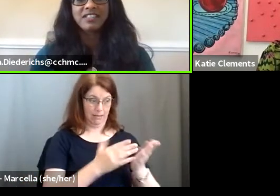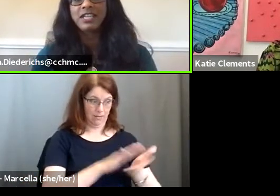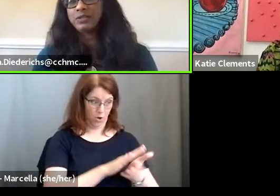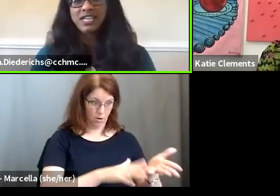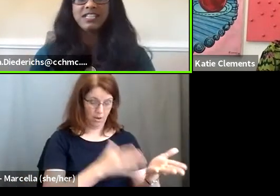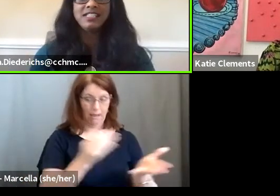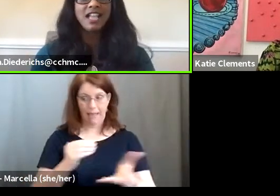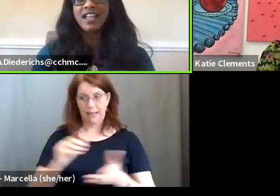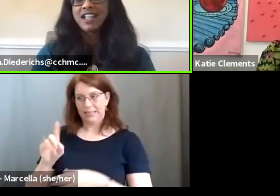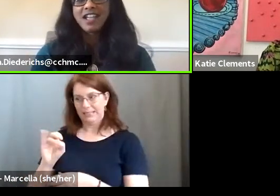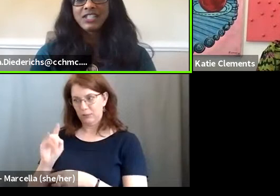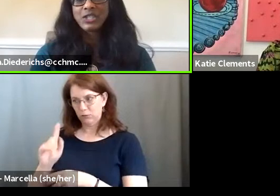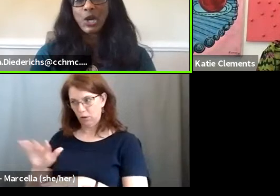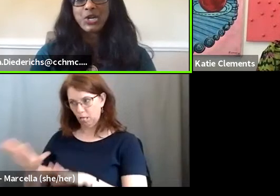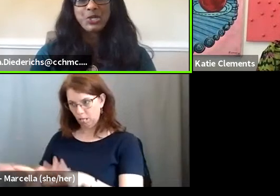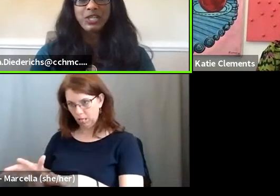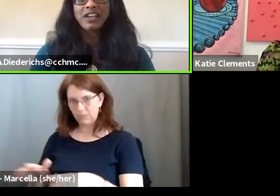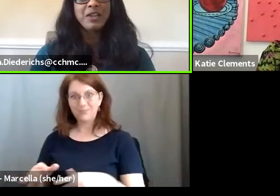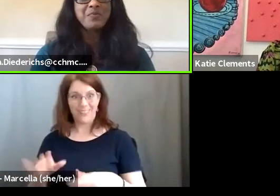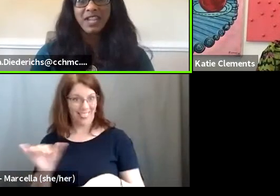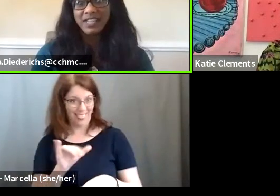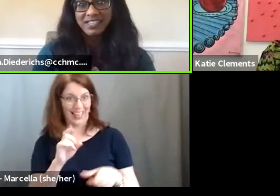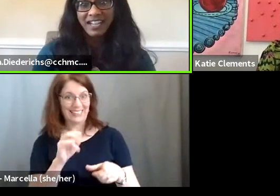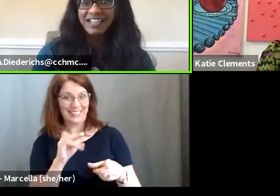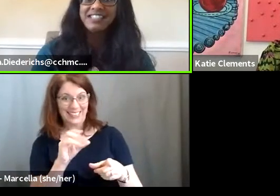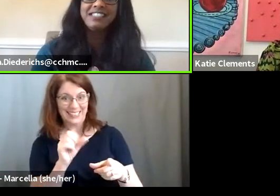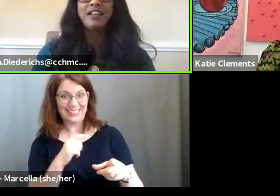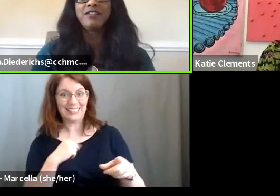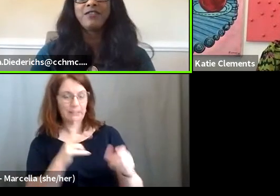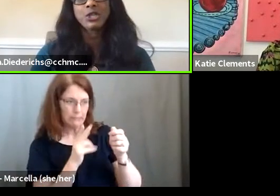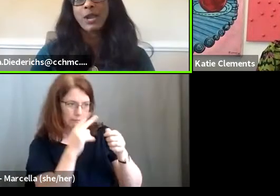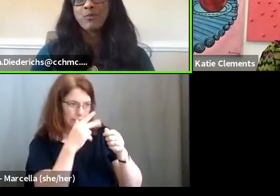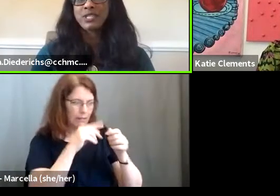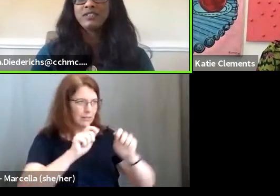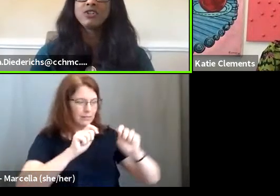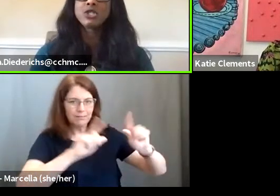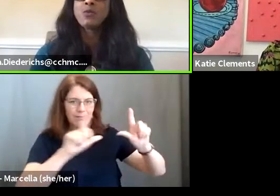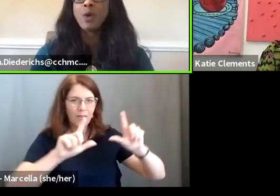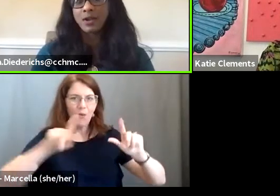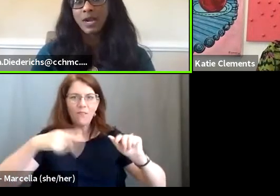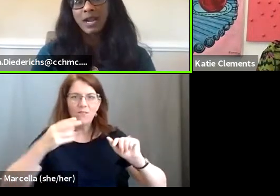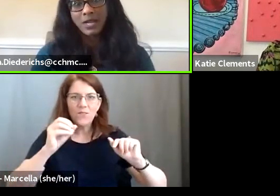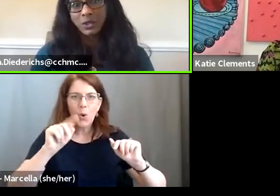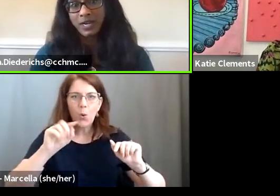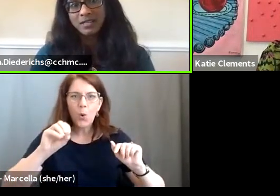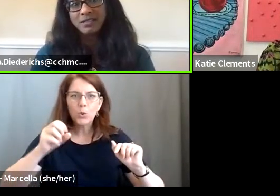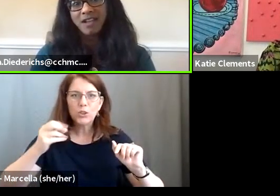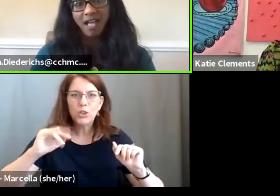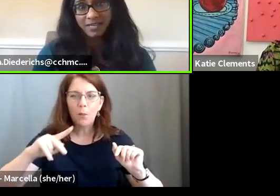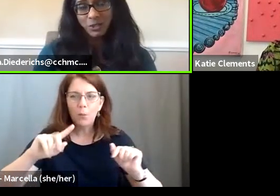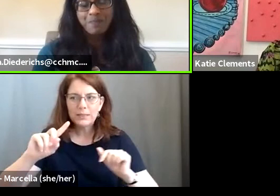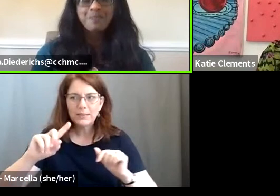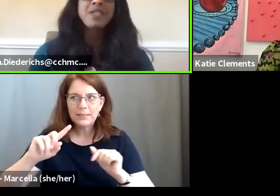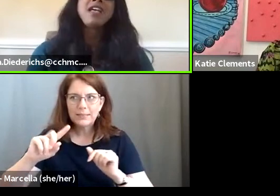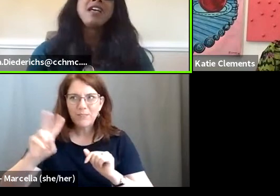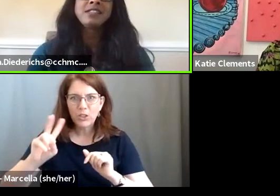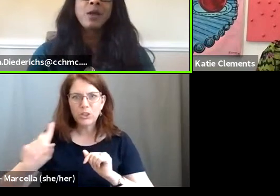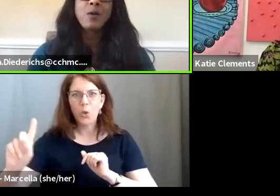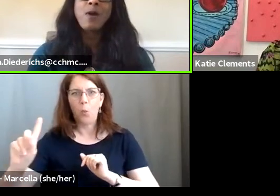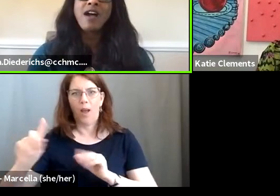of the world. And like you, Denise, I started during the cut and paste days. Photoshop was in version one when I graduated college.